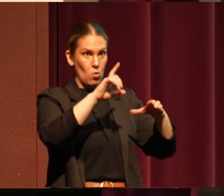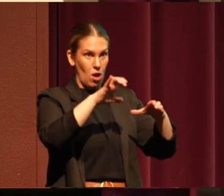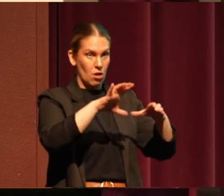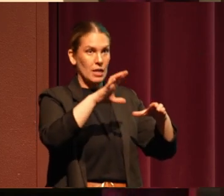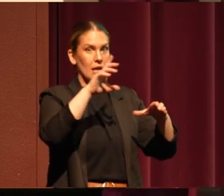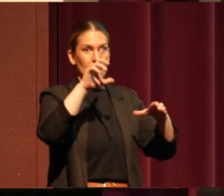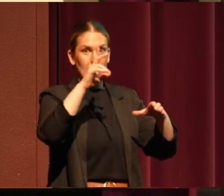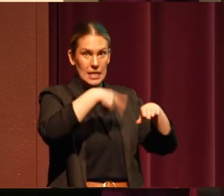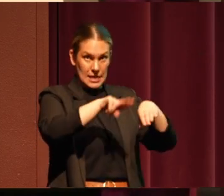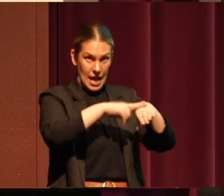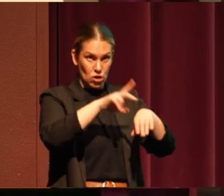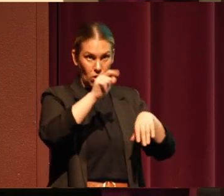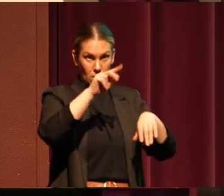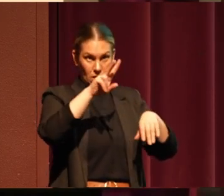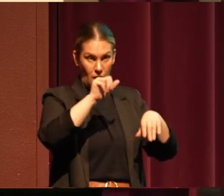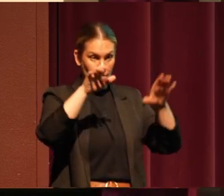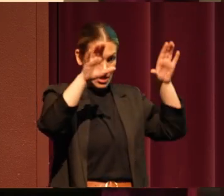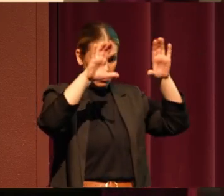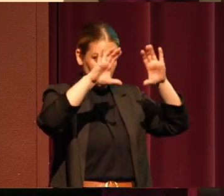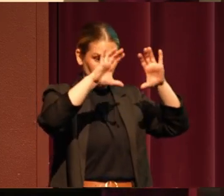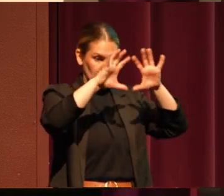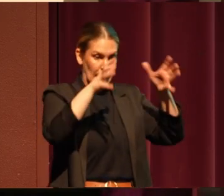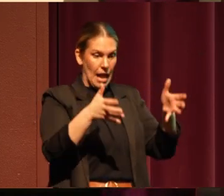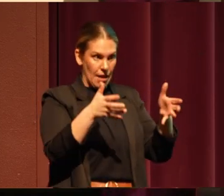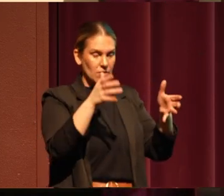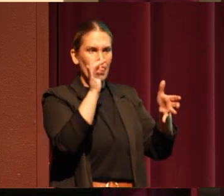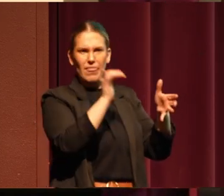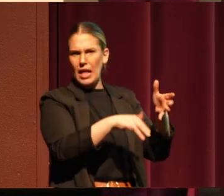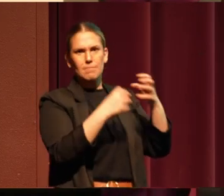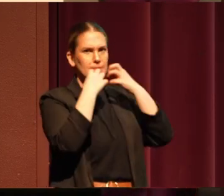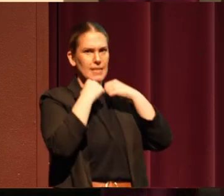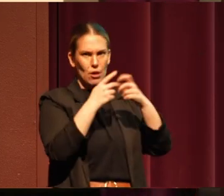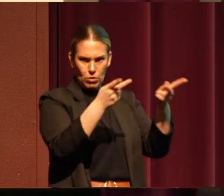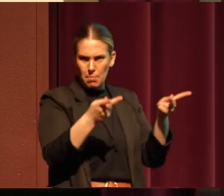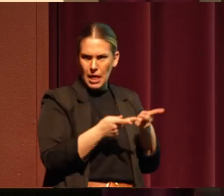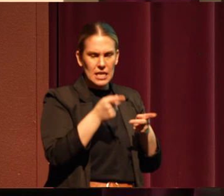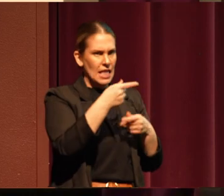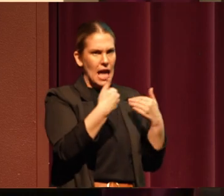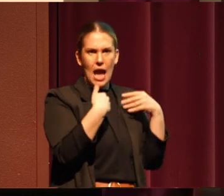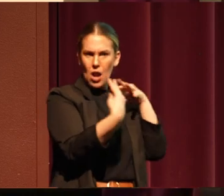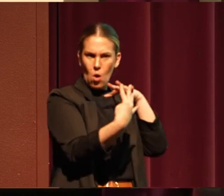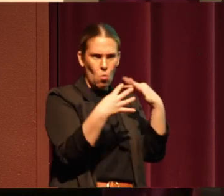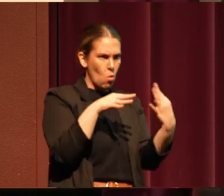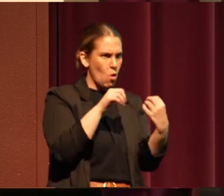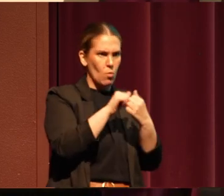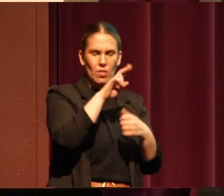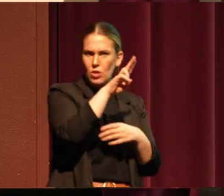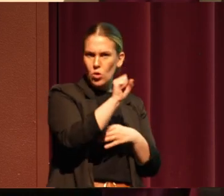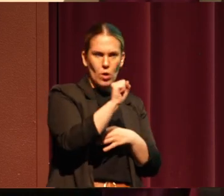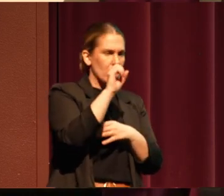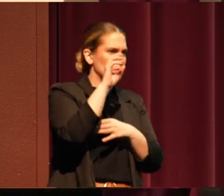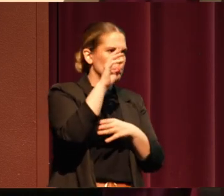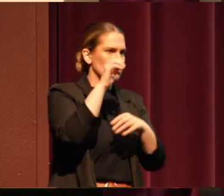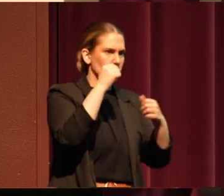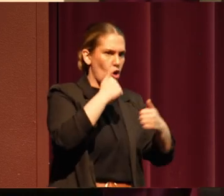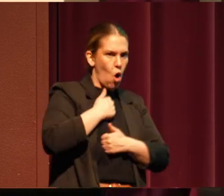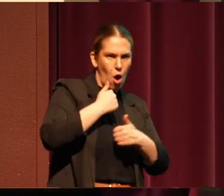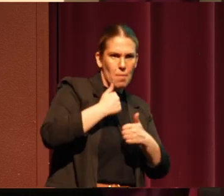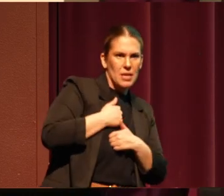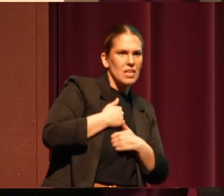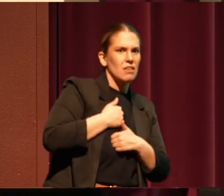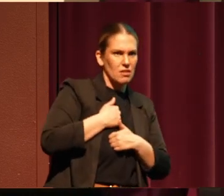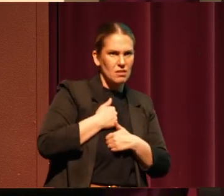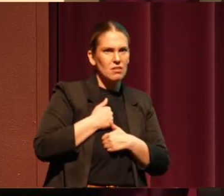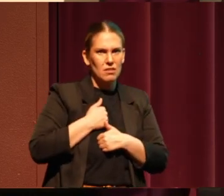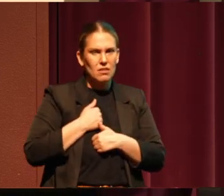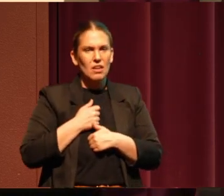are a sacred place to those MODOK people. That's where they had a war against the U.S. Army, 68 men, women, and children held off